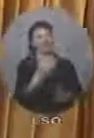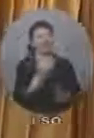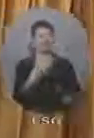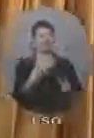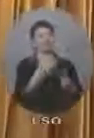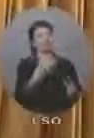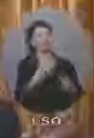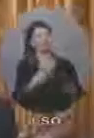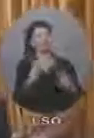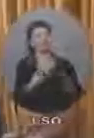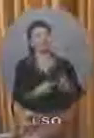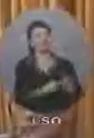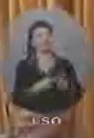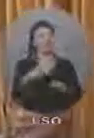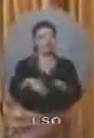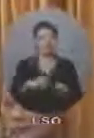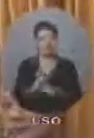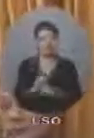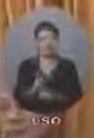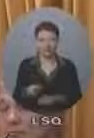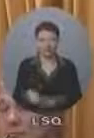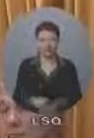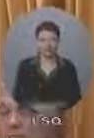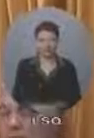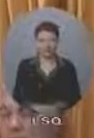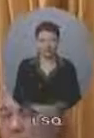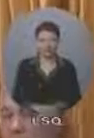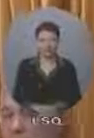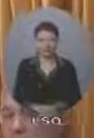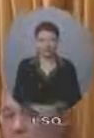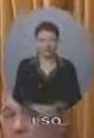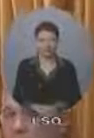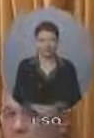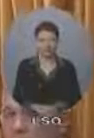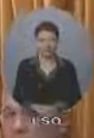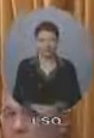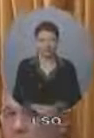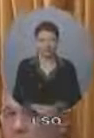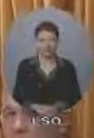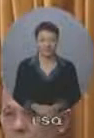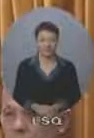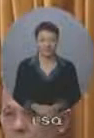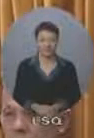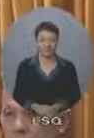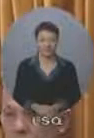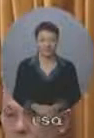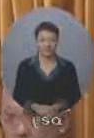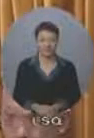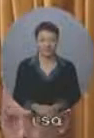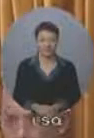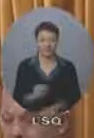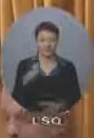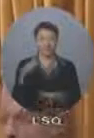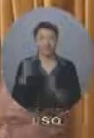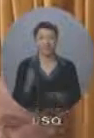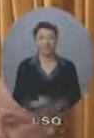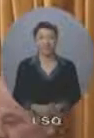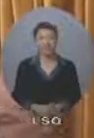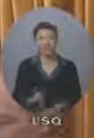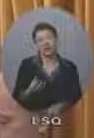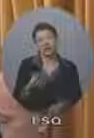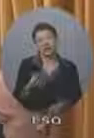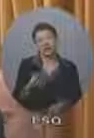to the Minister of International Cooperation. Mr Speaker, no organisation is entitled to receive taxpayers' dollars indefinitely.